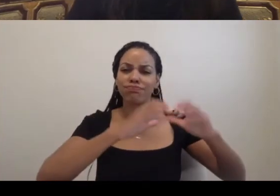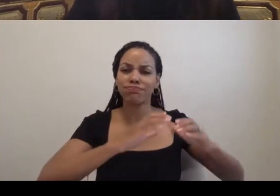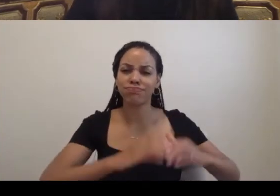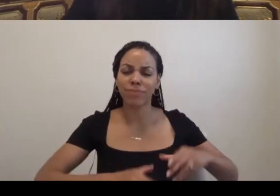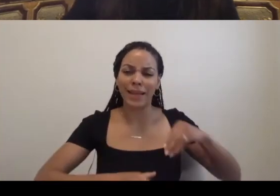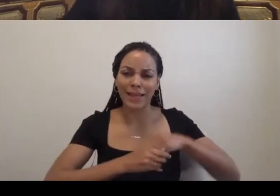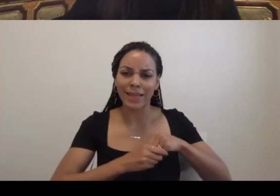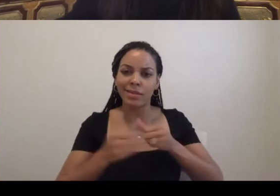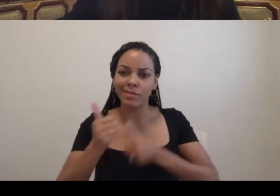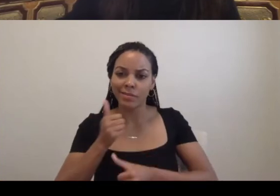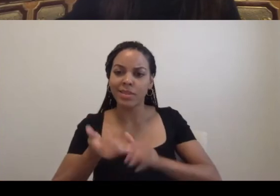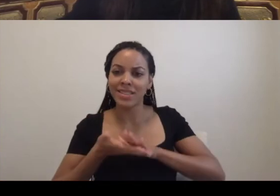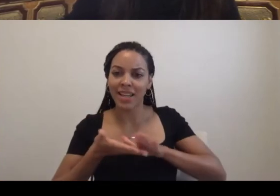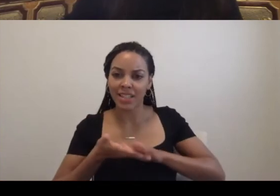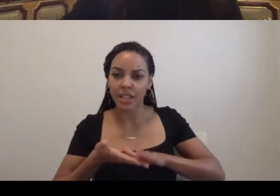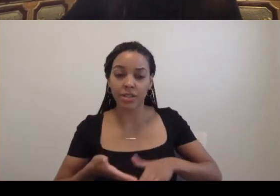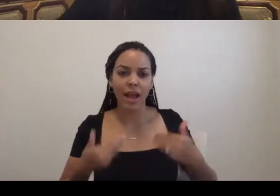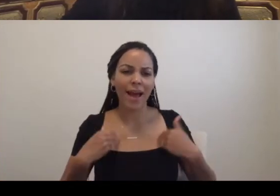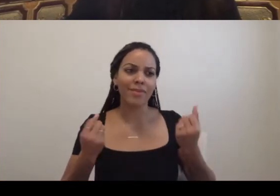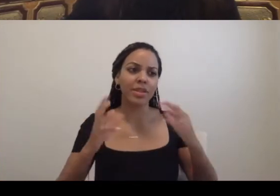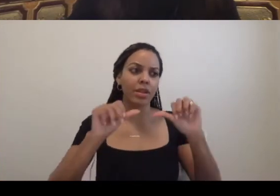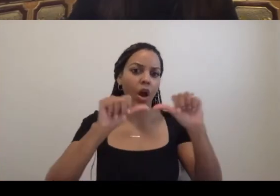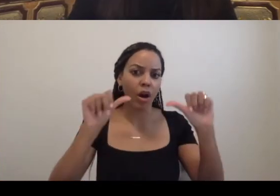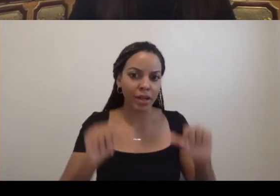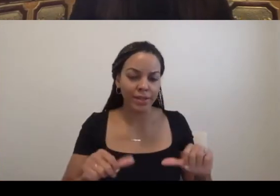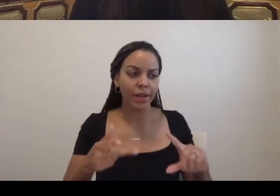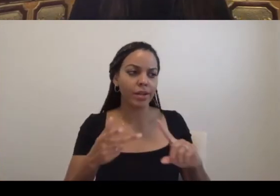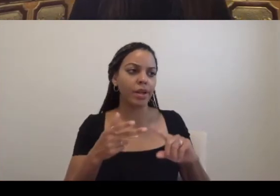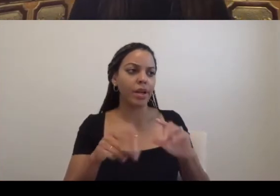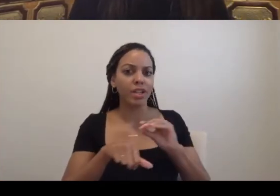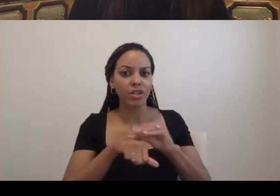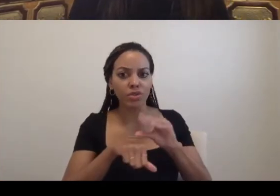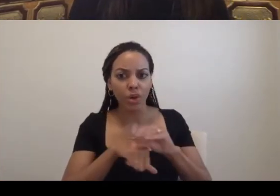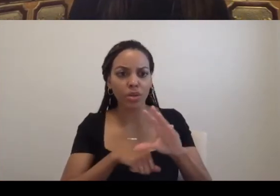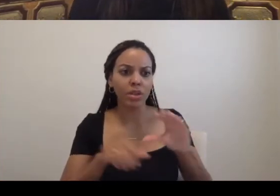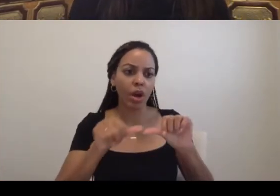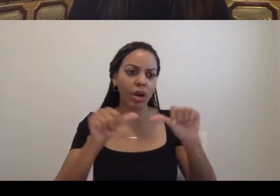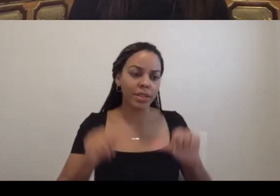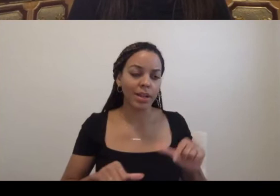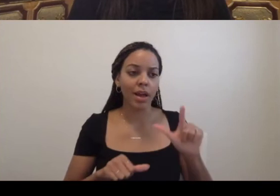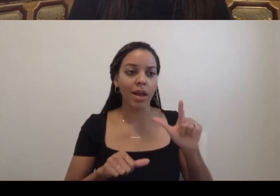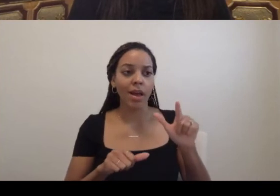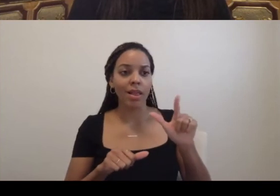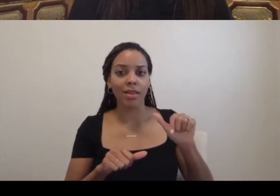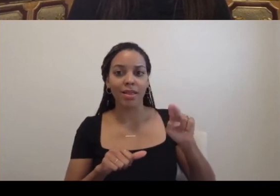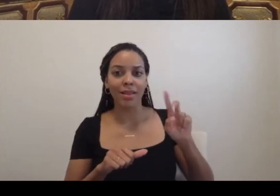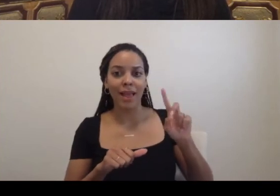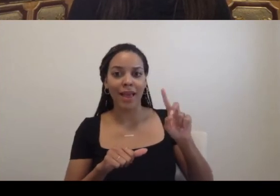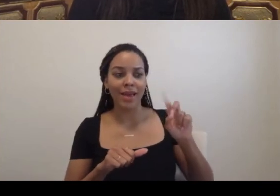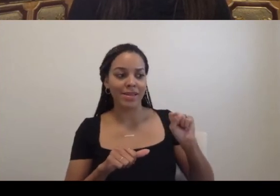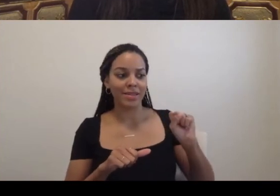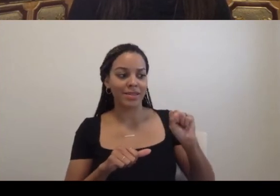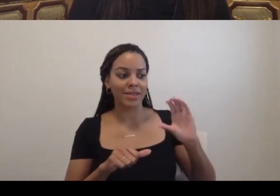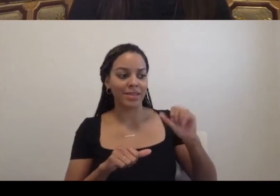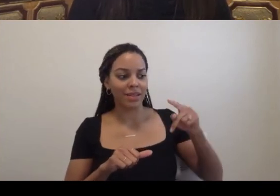architects, consulting architects, landscape architects, architects, a